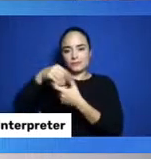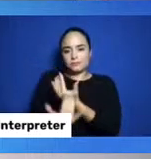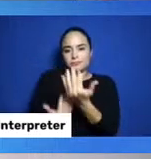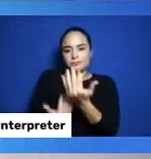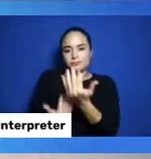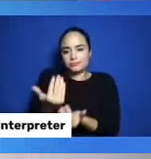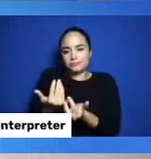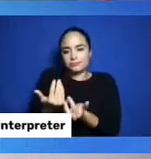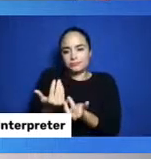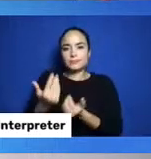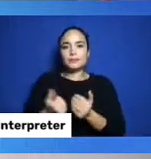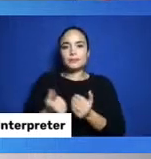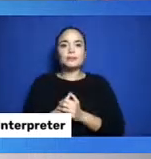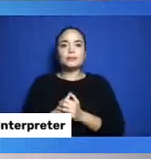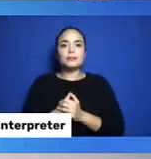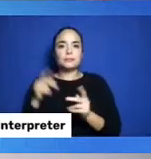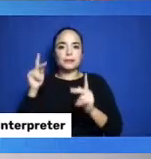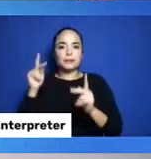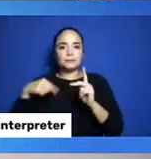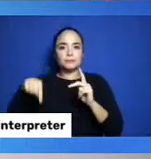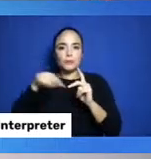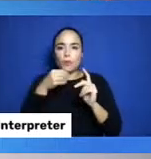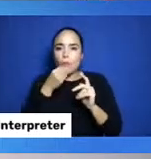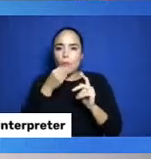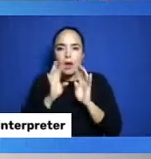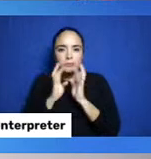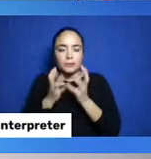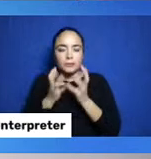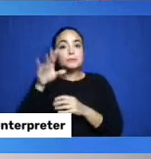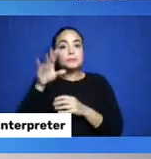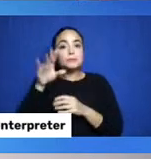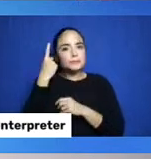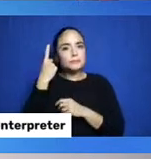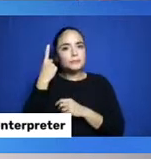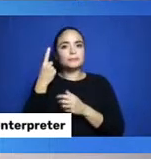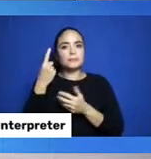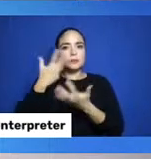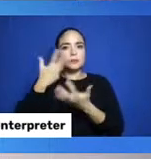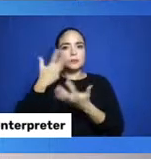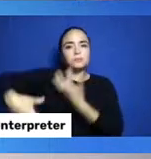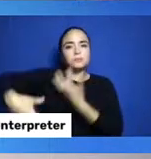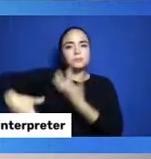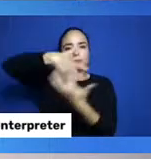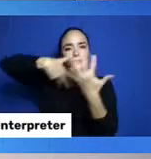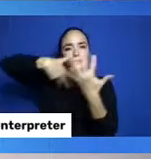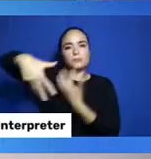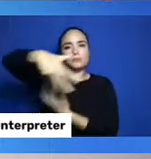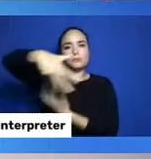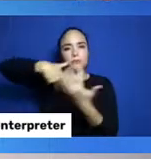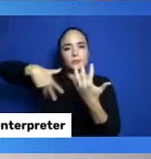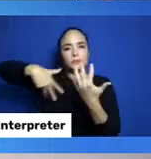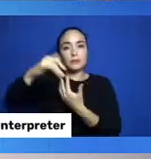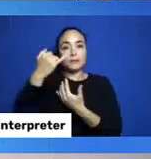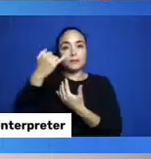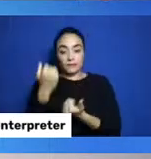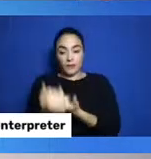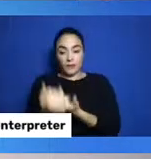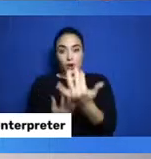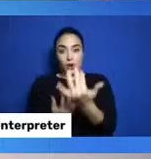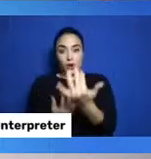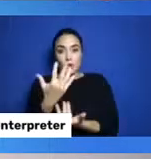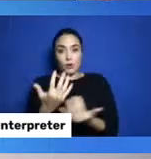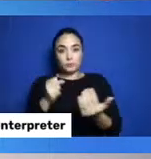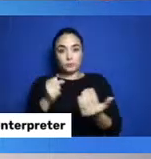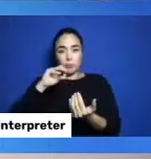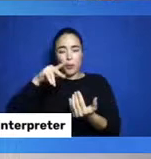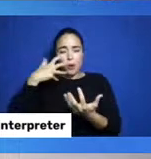Appropriate airflow is needed, because if we have a fire inside a teepee, well, there's going to be smoke in there as well. So, we need to